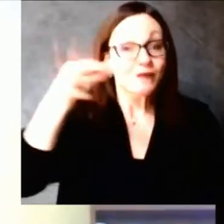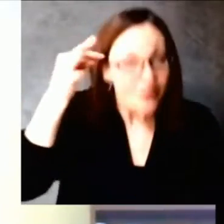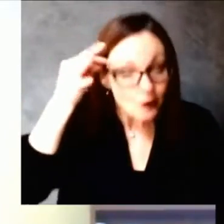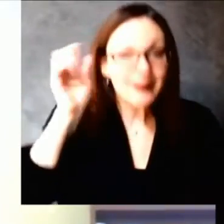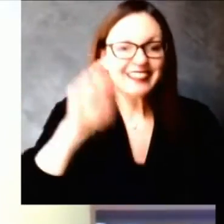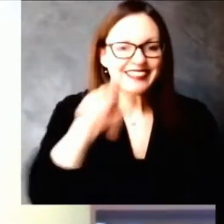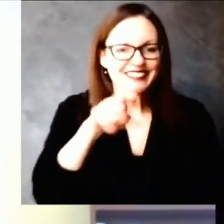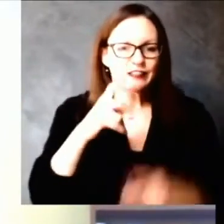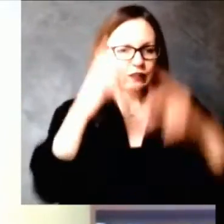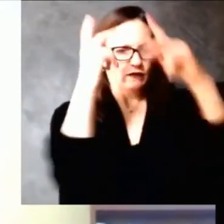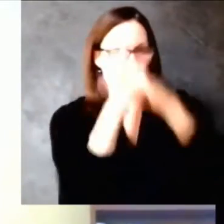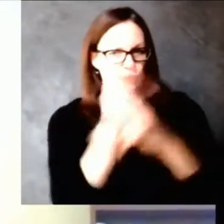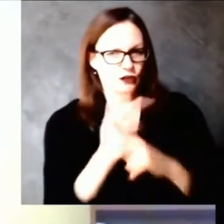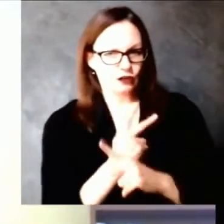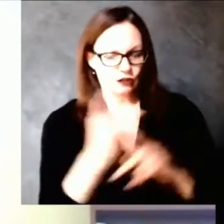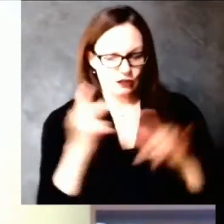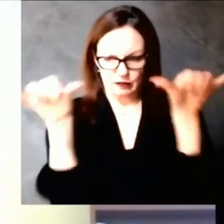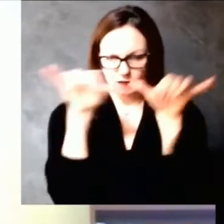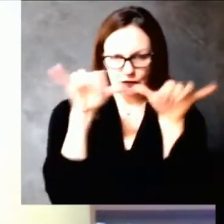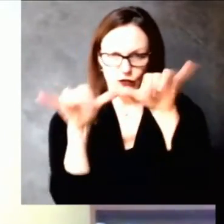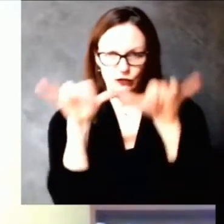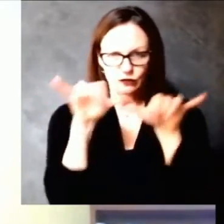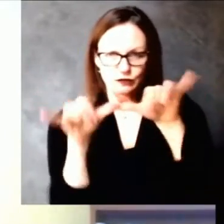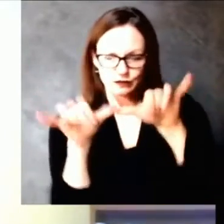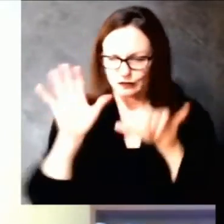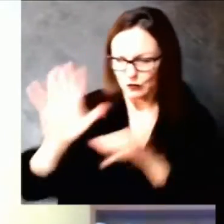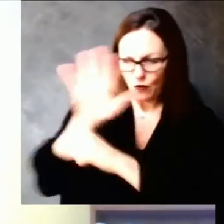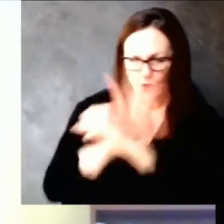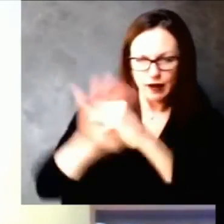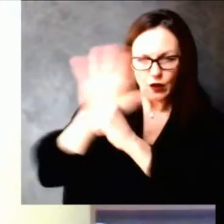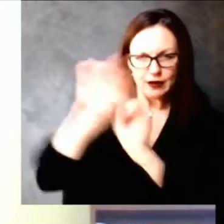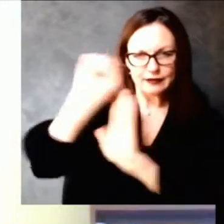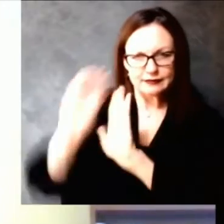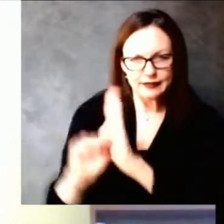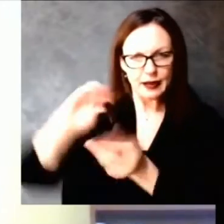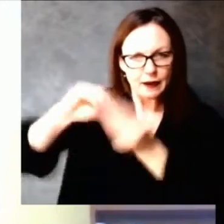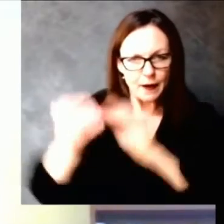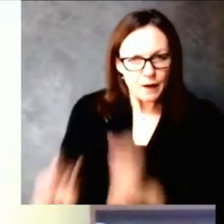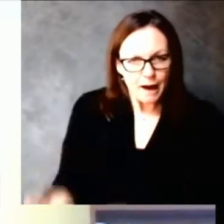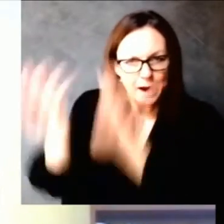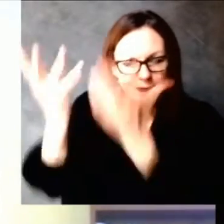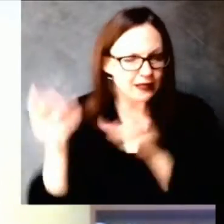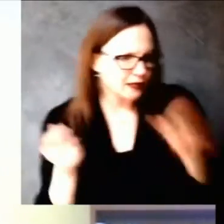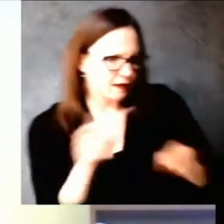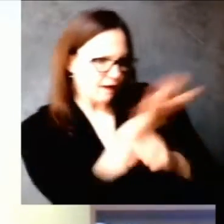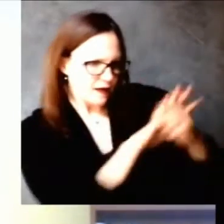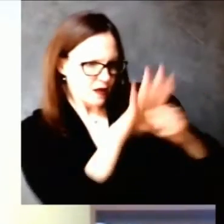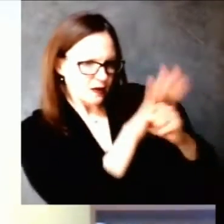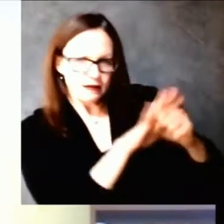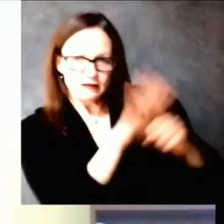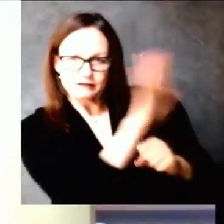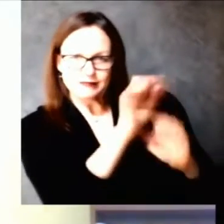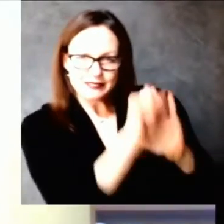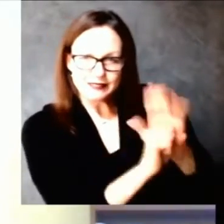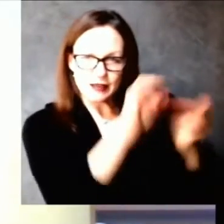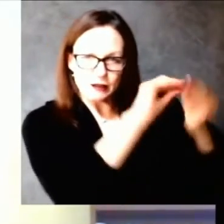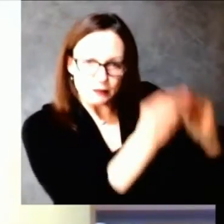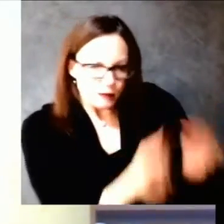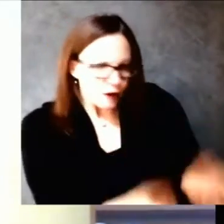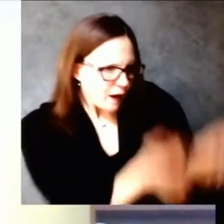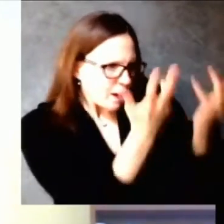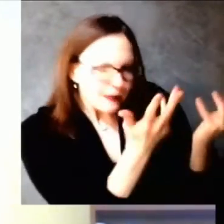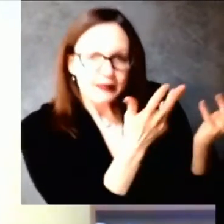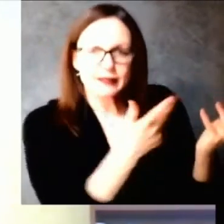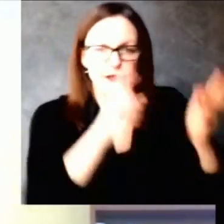that they're only requesting a very small amount of vaccine. And because of our distribution system,